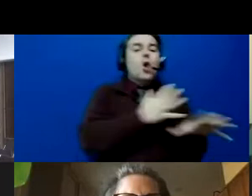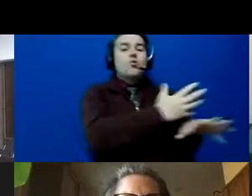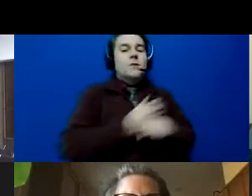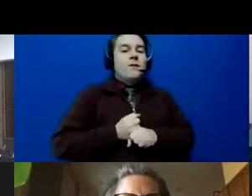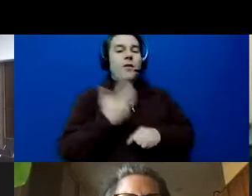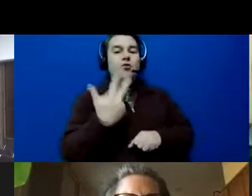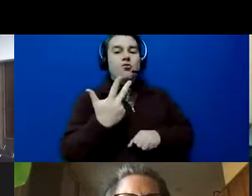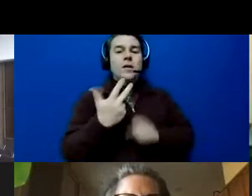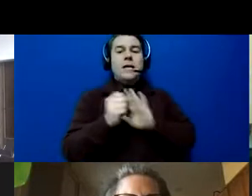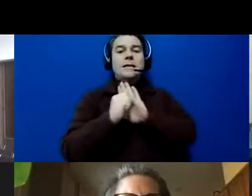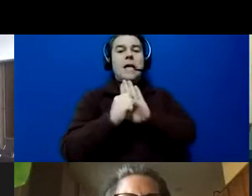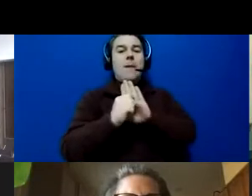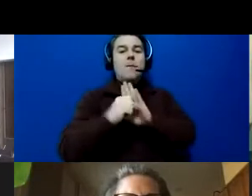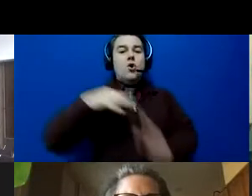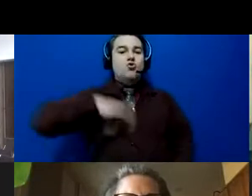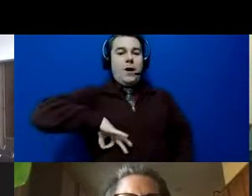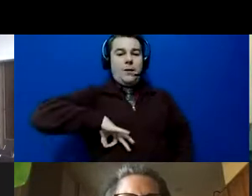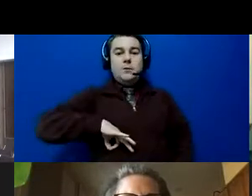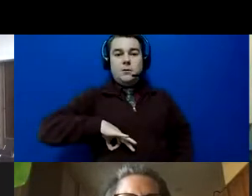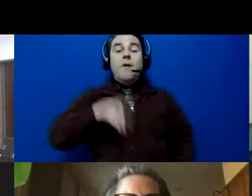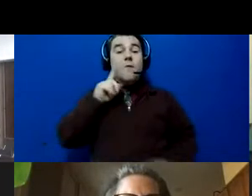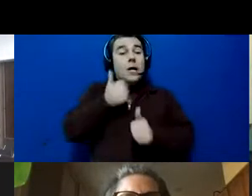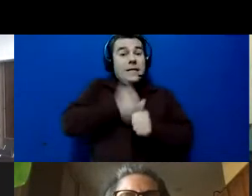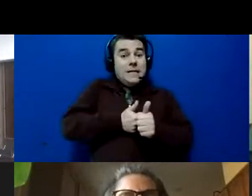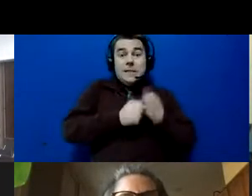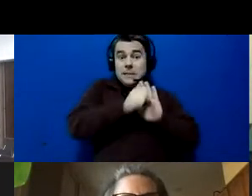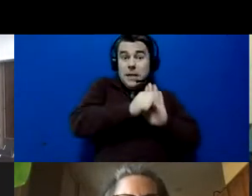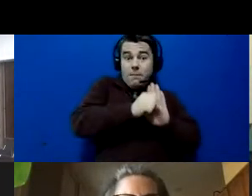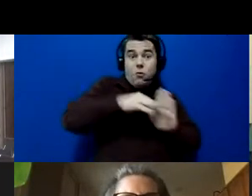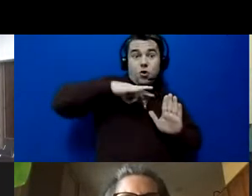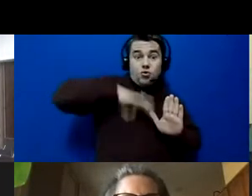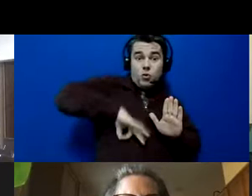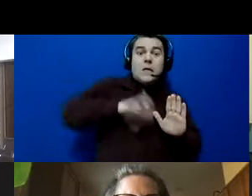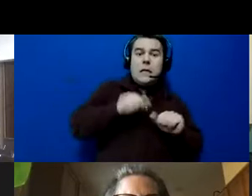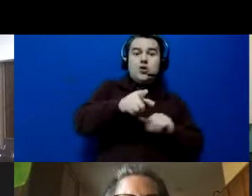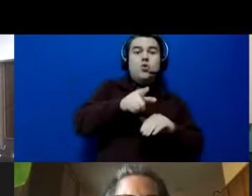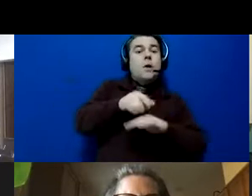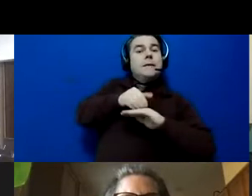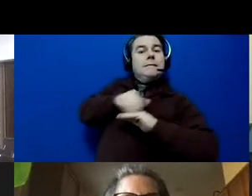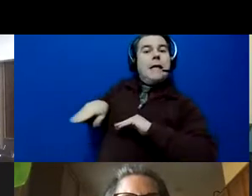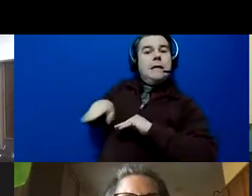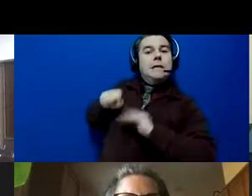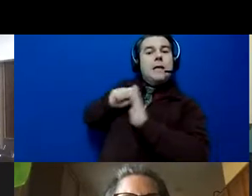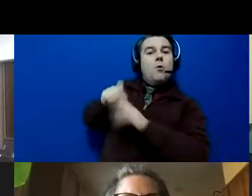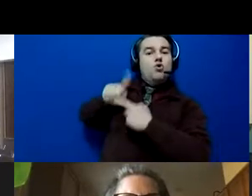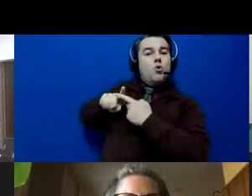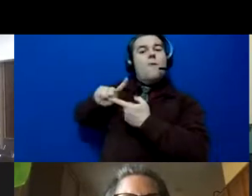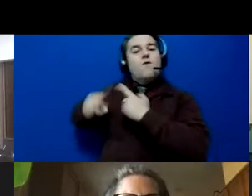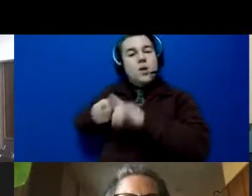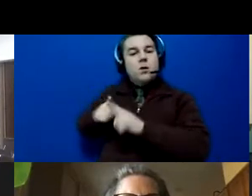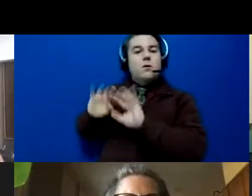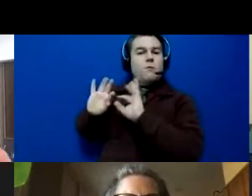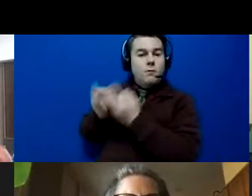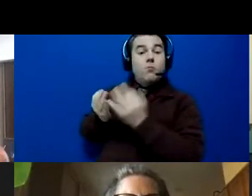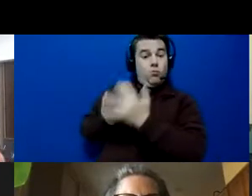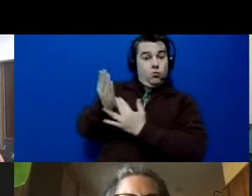for each sample credit. You can send a sample to a friend or family member through our